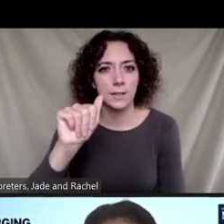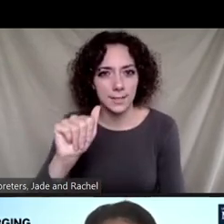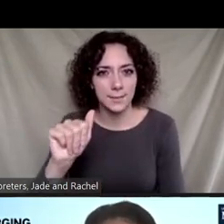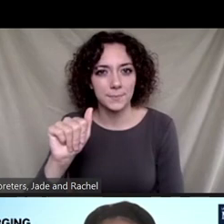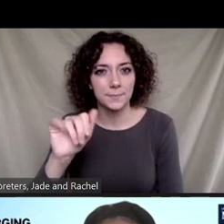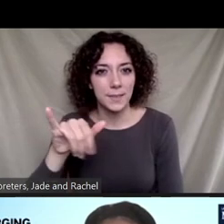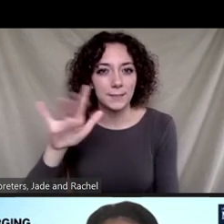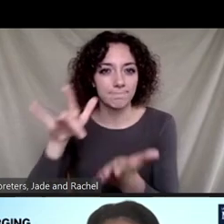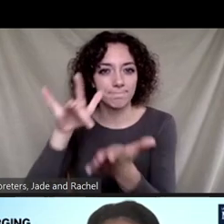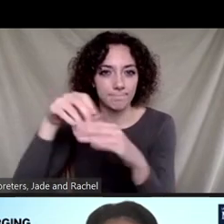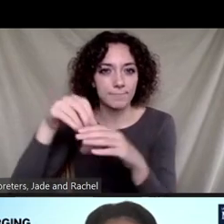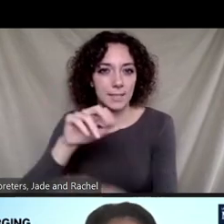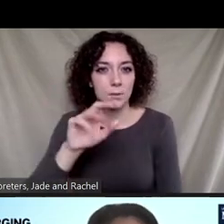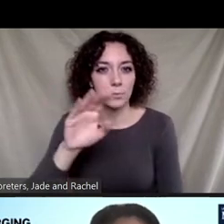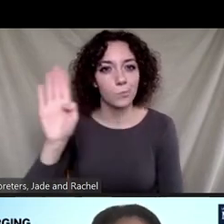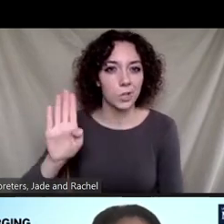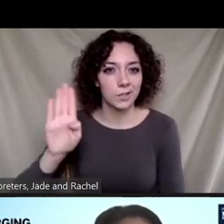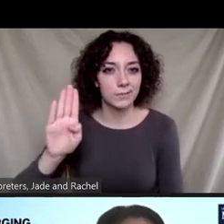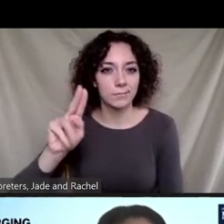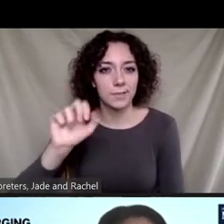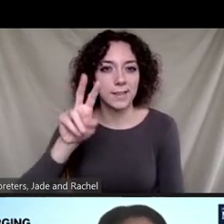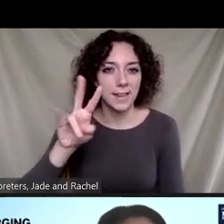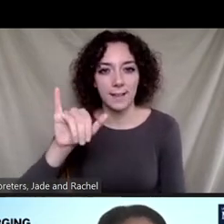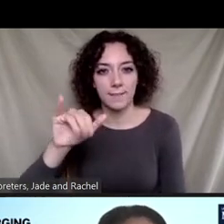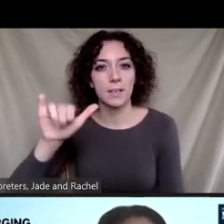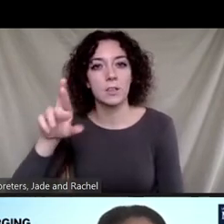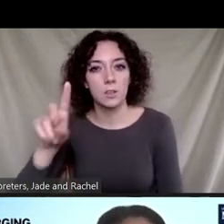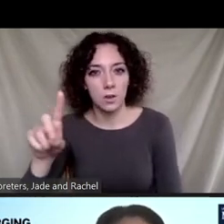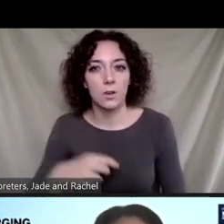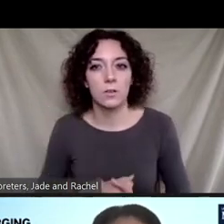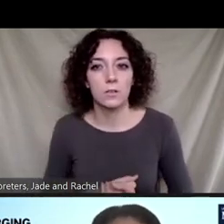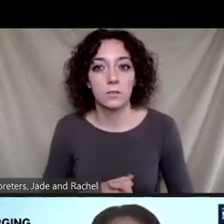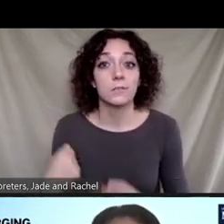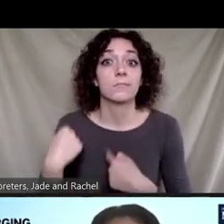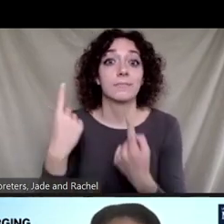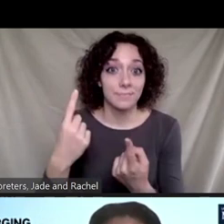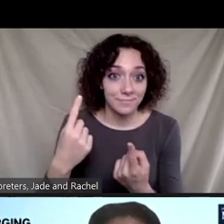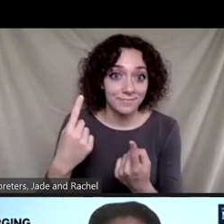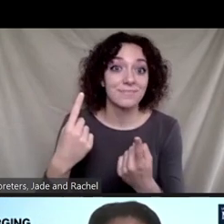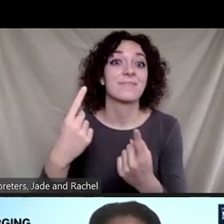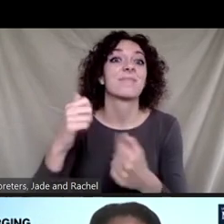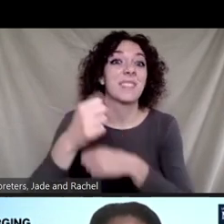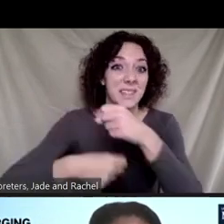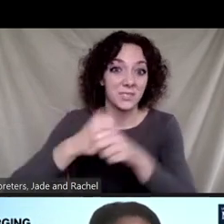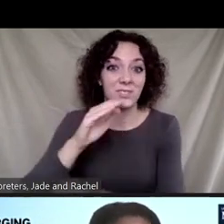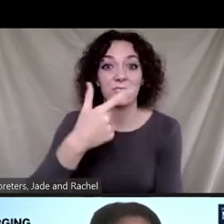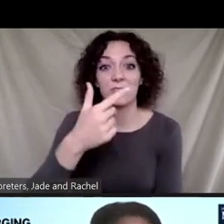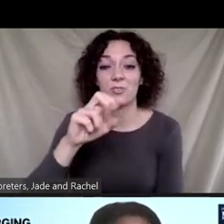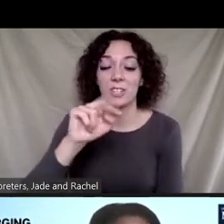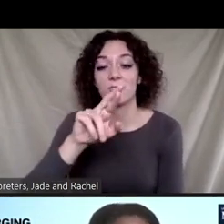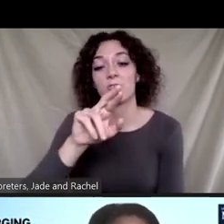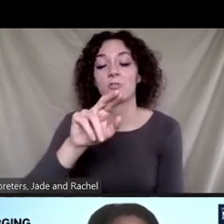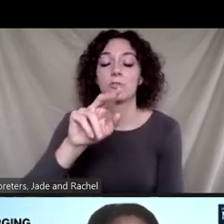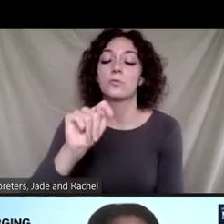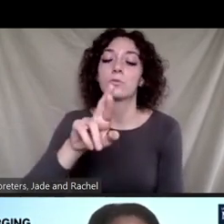redevelopment of that area only took place after at least a decade of gentrification. What steps would existing chemical plants and